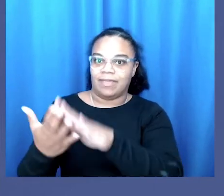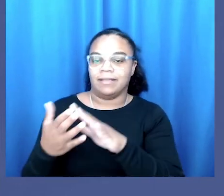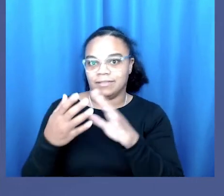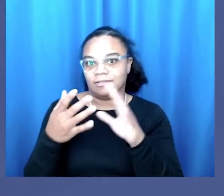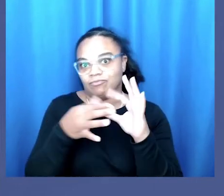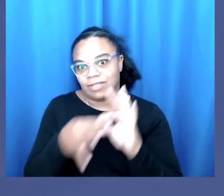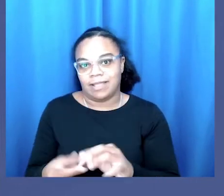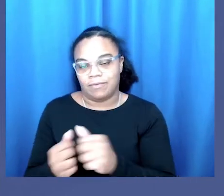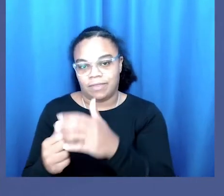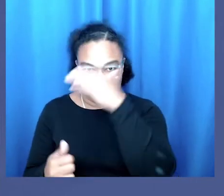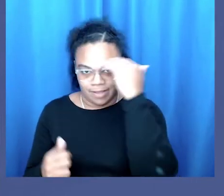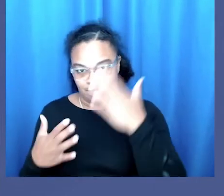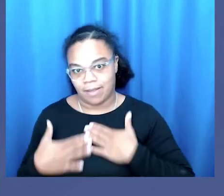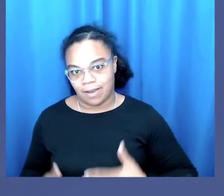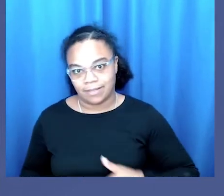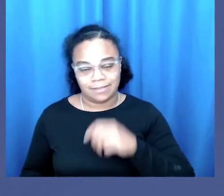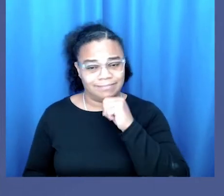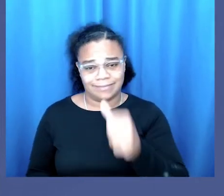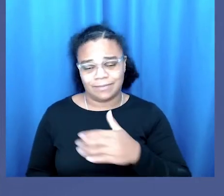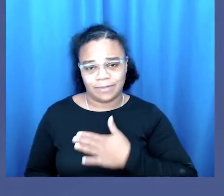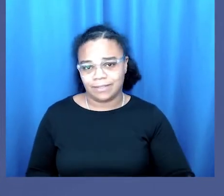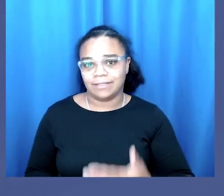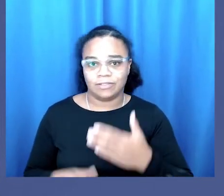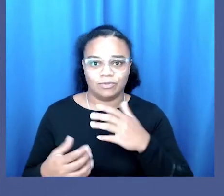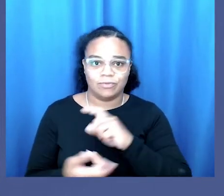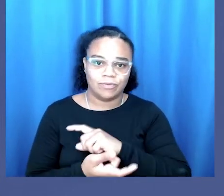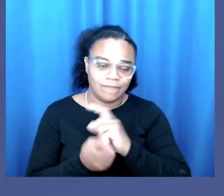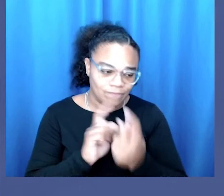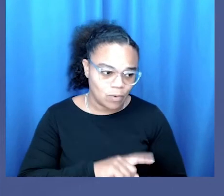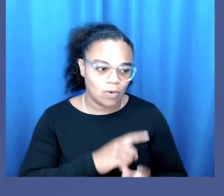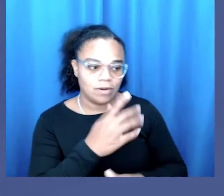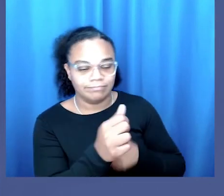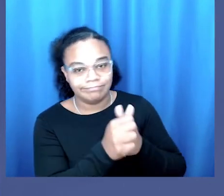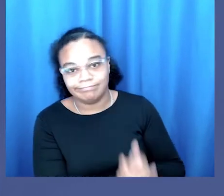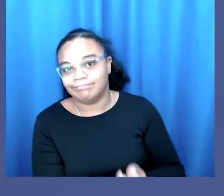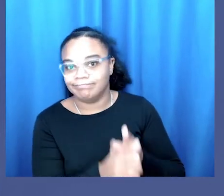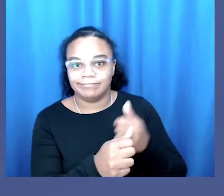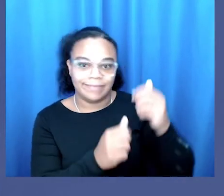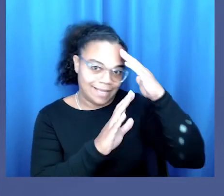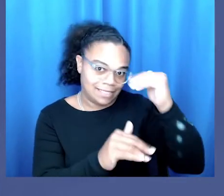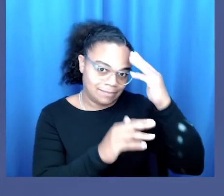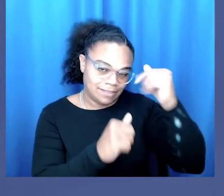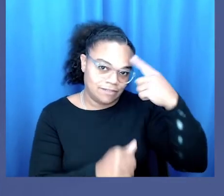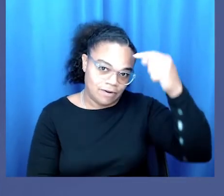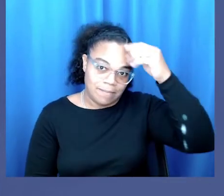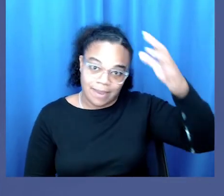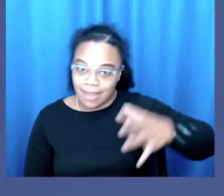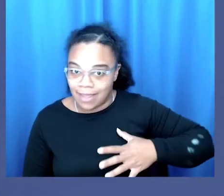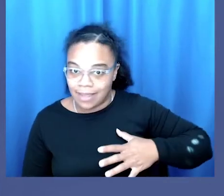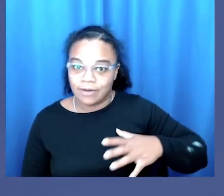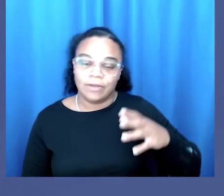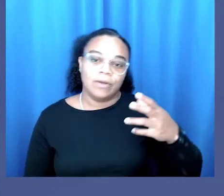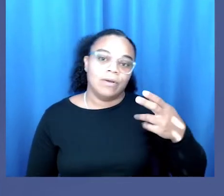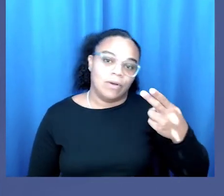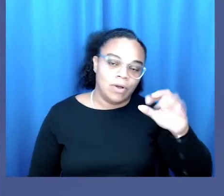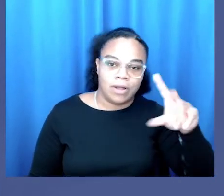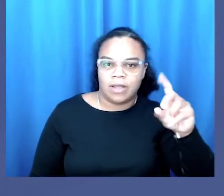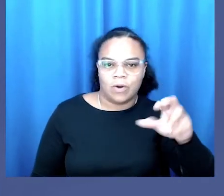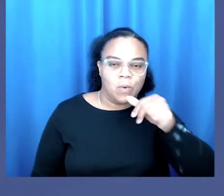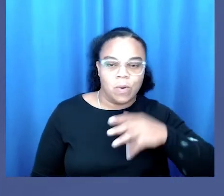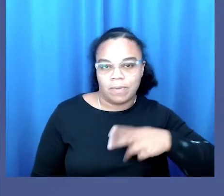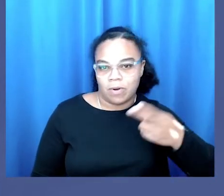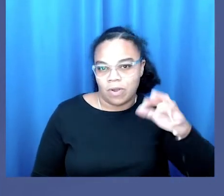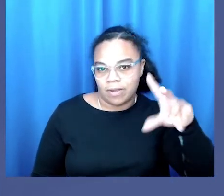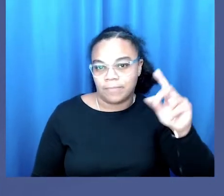to our blackened bodies and our unwillingness or inability to conform to various expectations of manhood or womanhood.